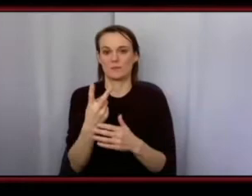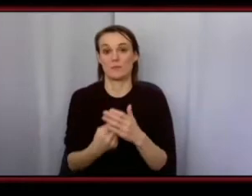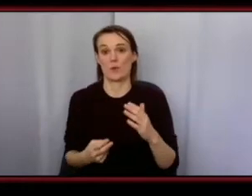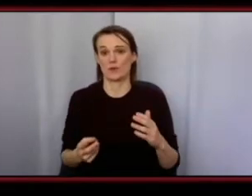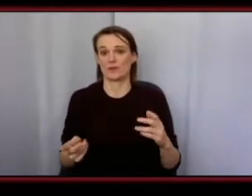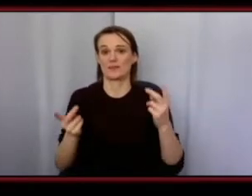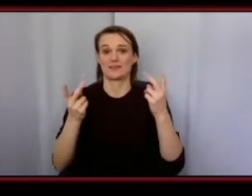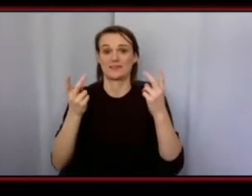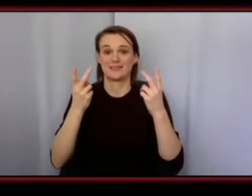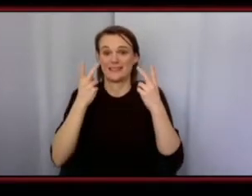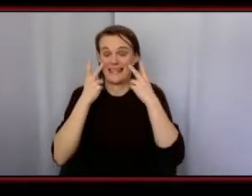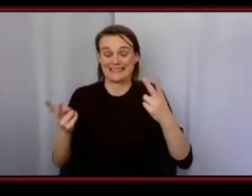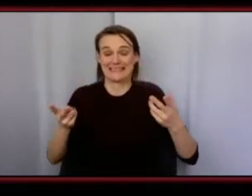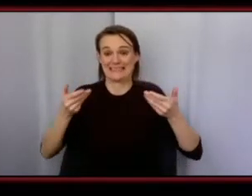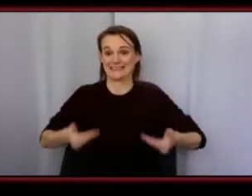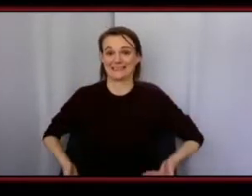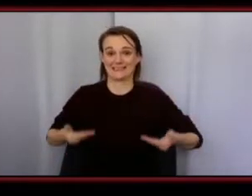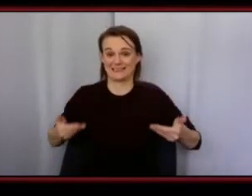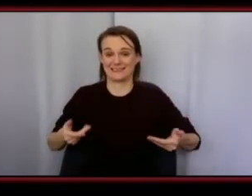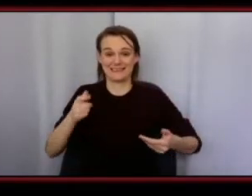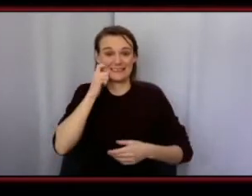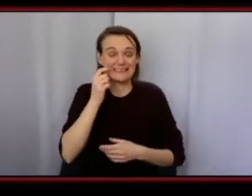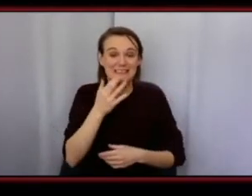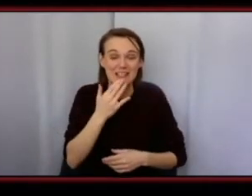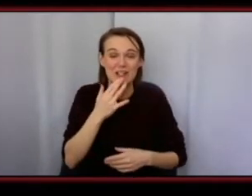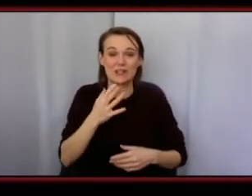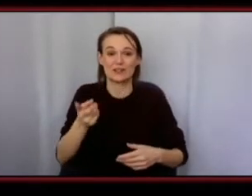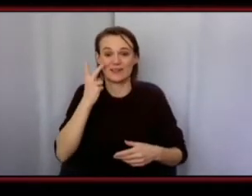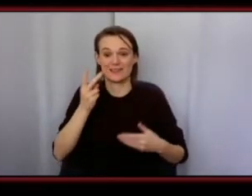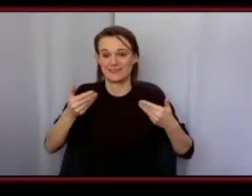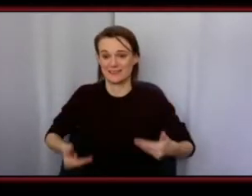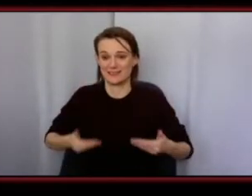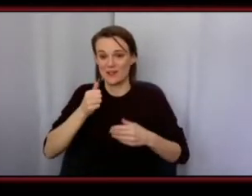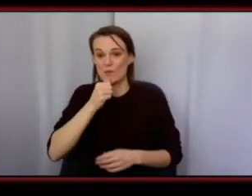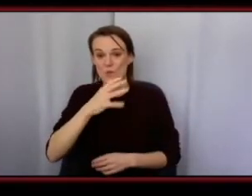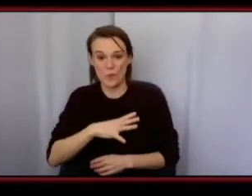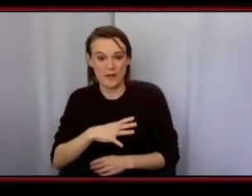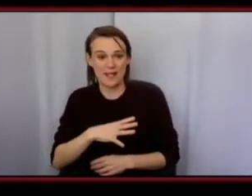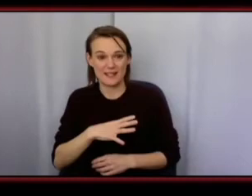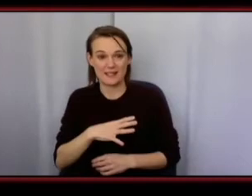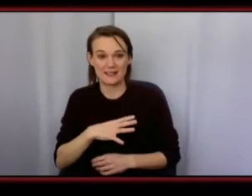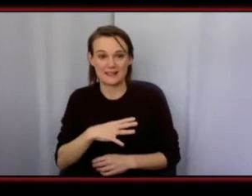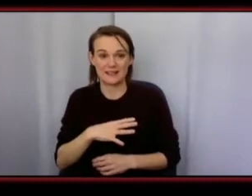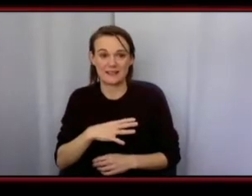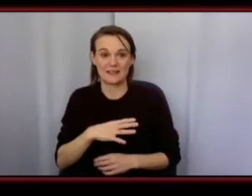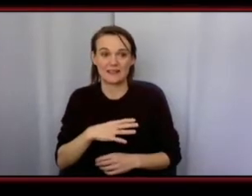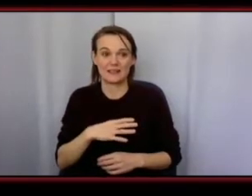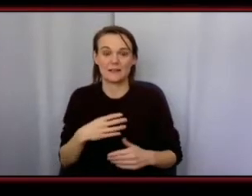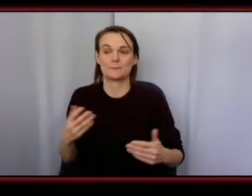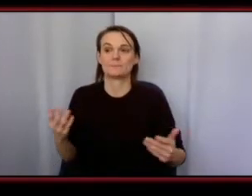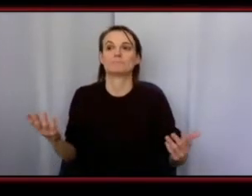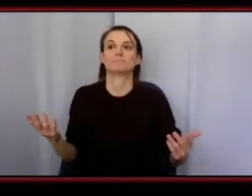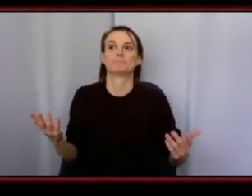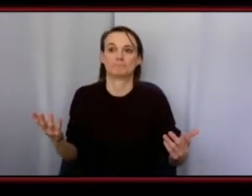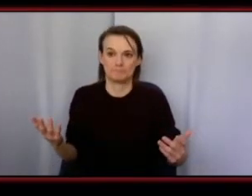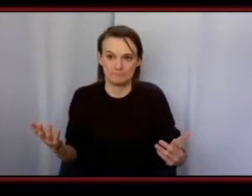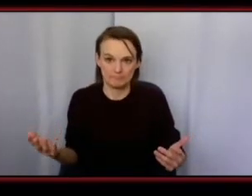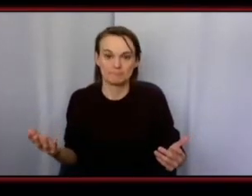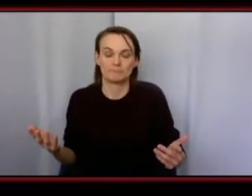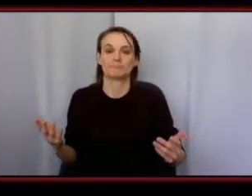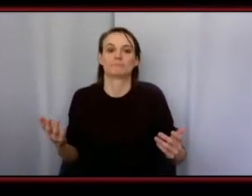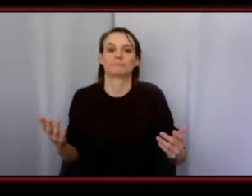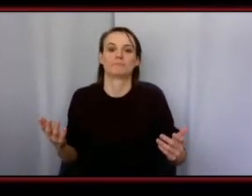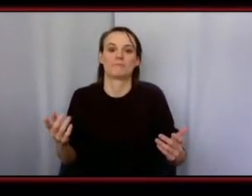skin they see the woman walking in the room um and that then sets the pace as to